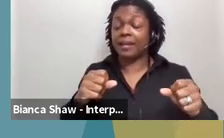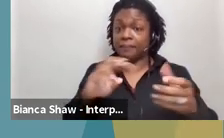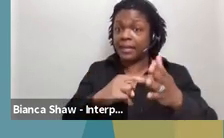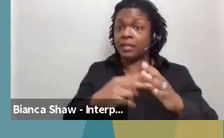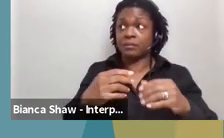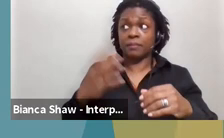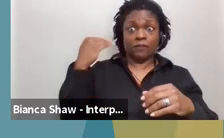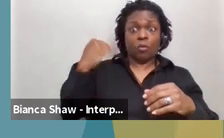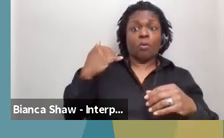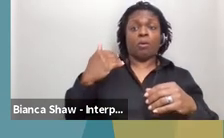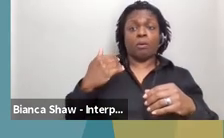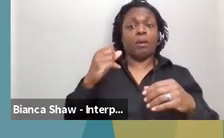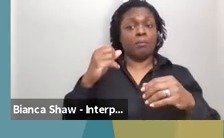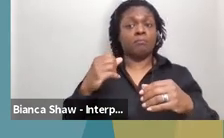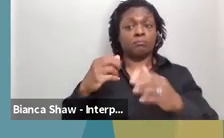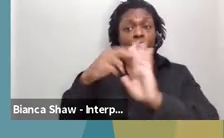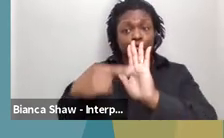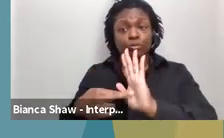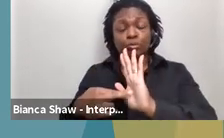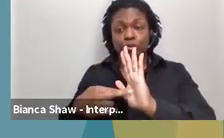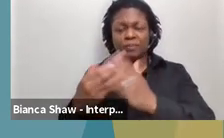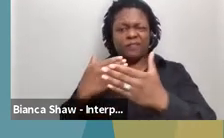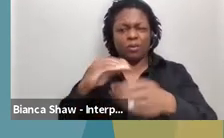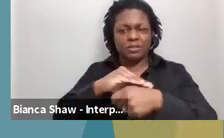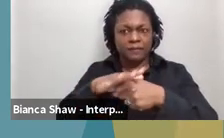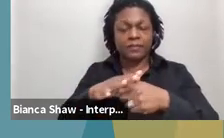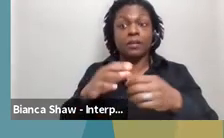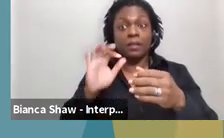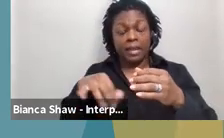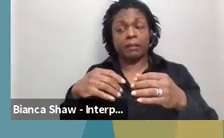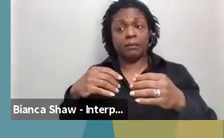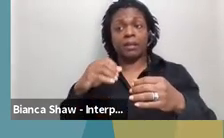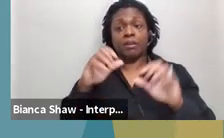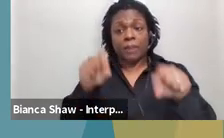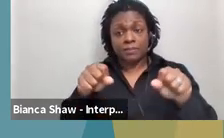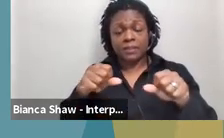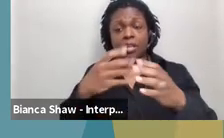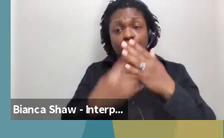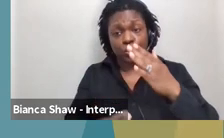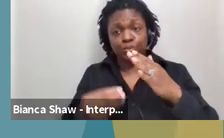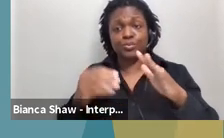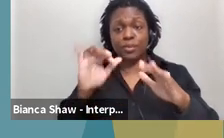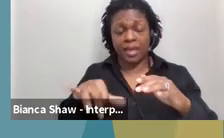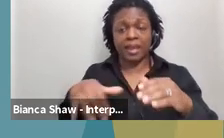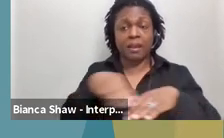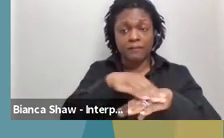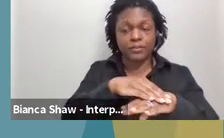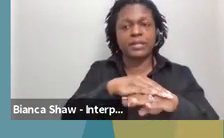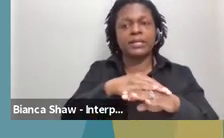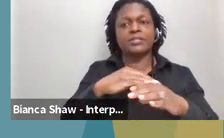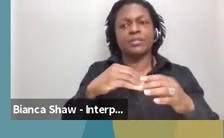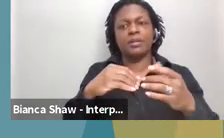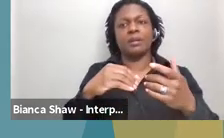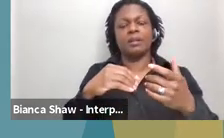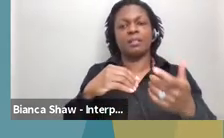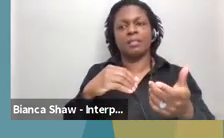sending out notifications to those folks so that they can be aware that when the public health emergency ends, they